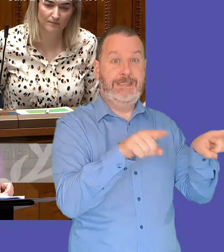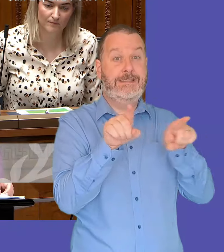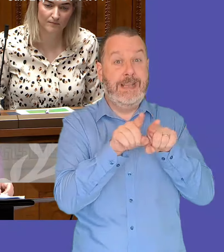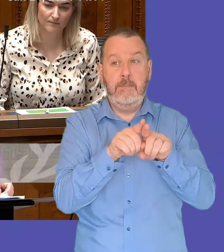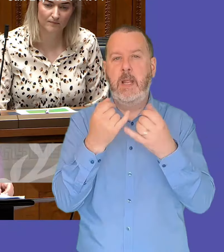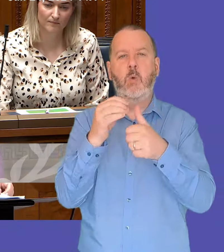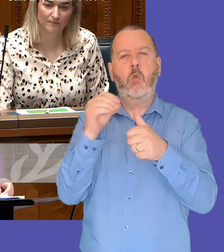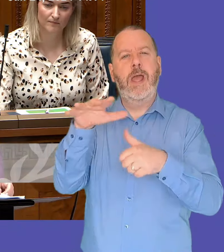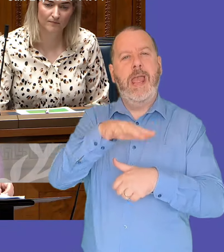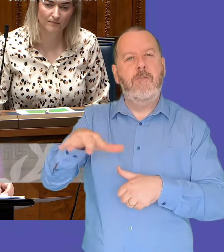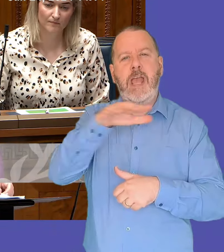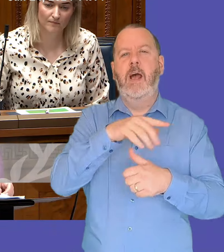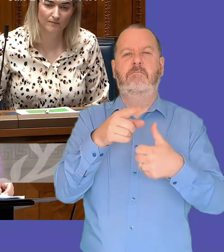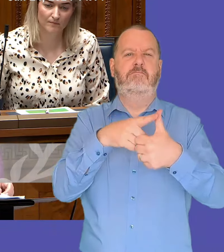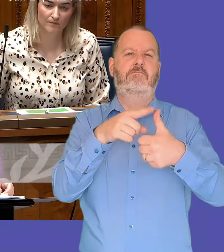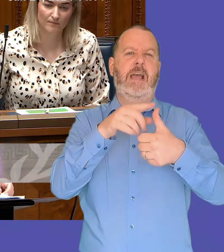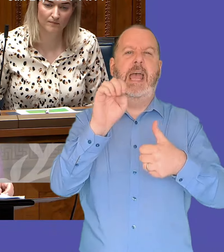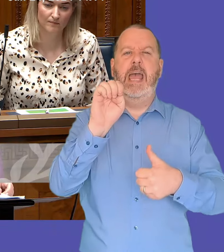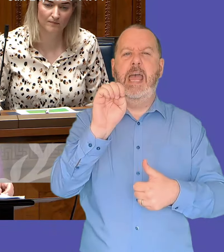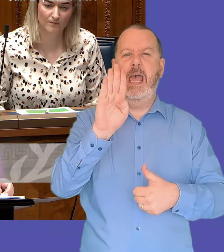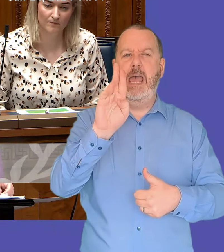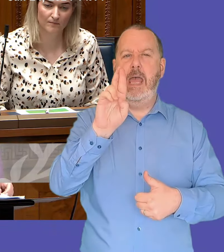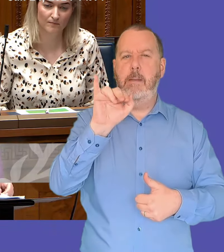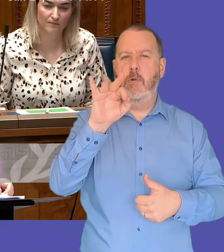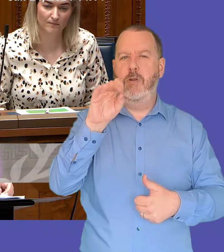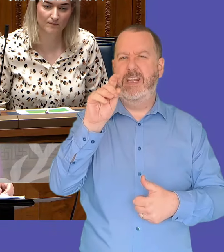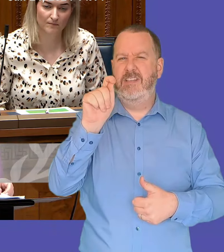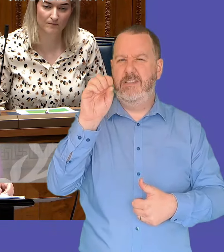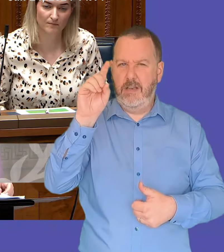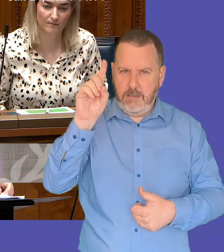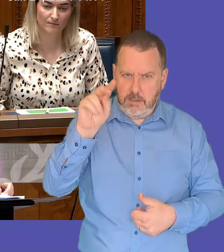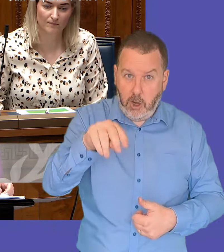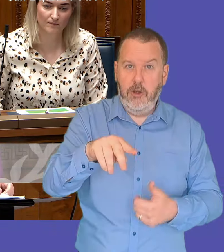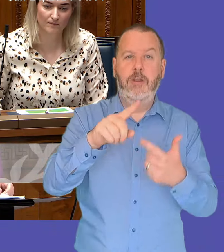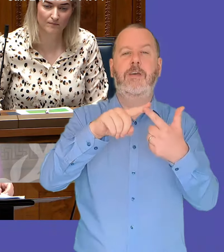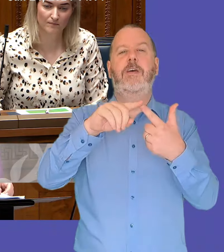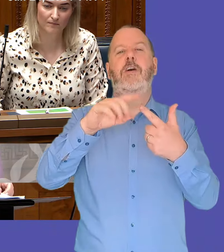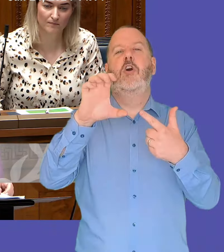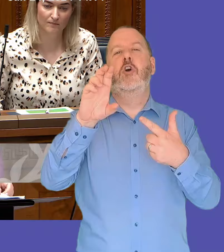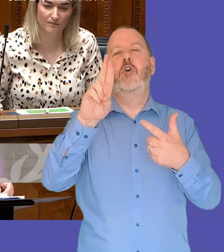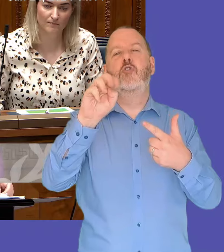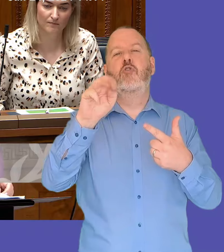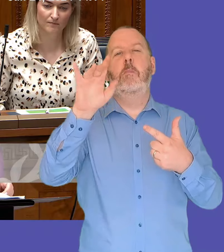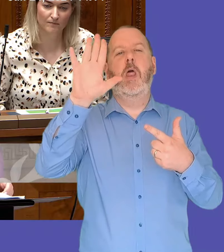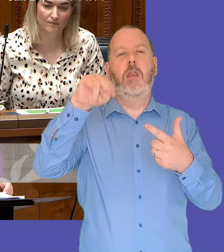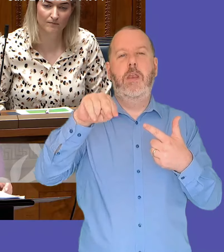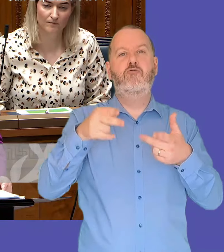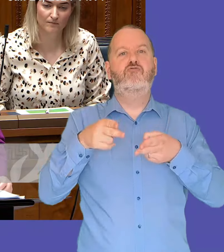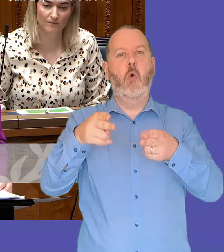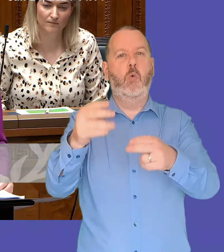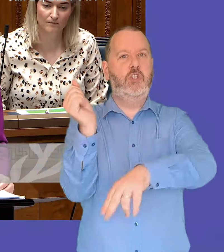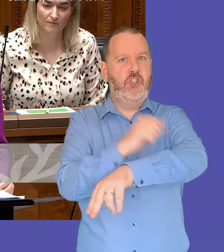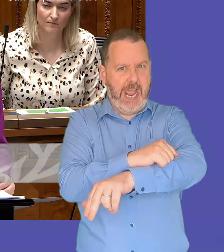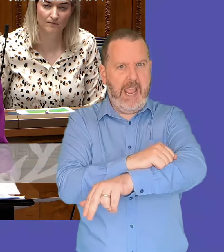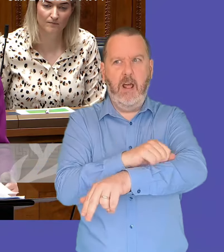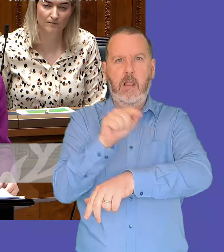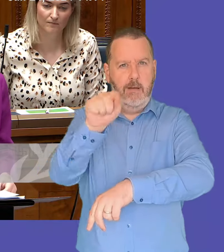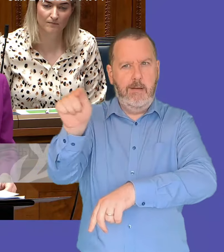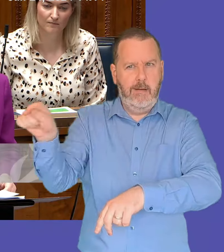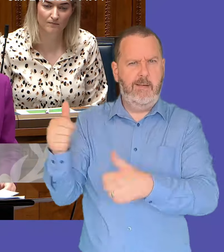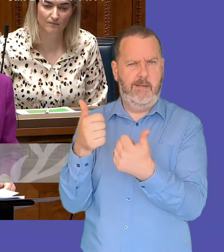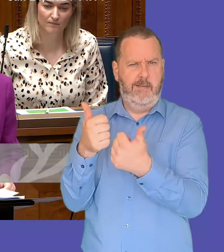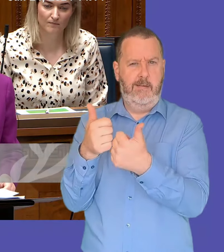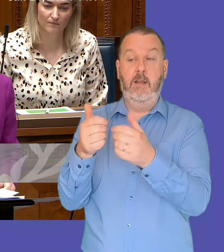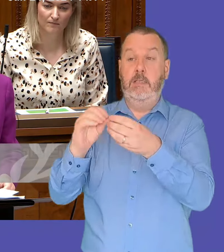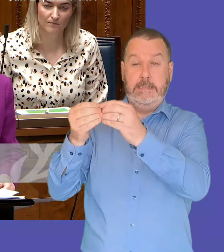regeneration of of other um sites particularly if you look at um the abberington site the common road jail and you can see all those things that